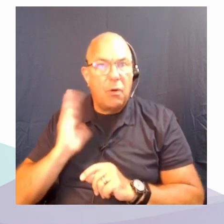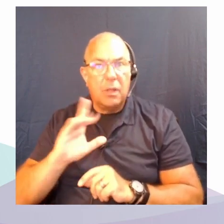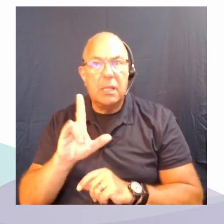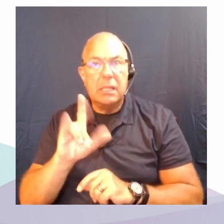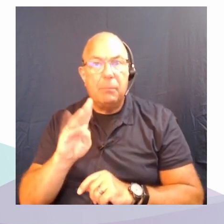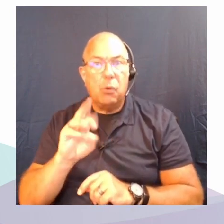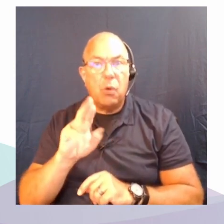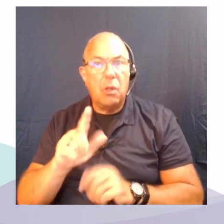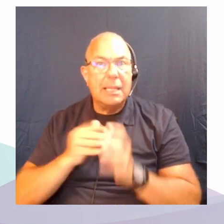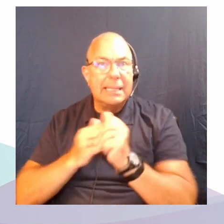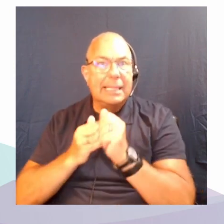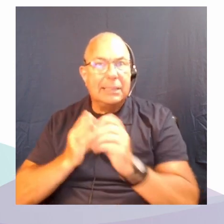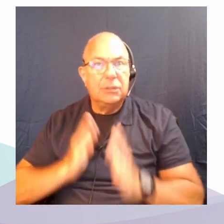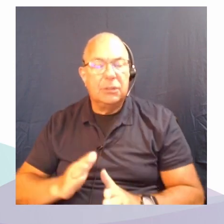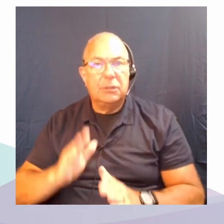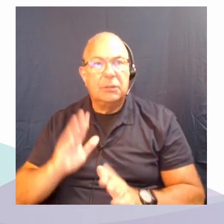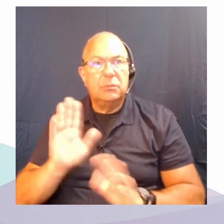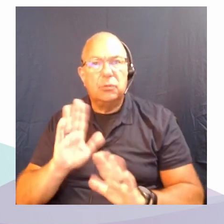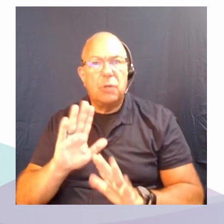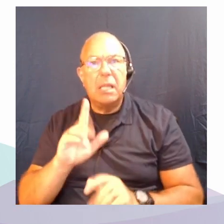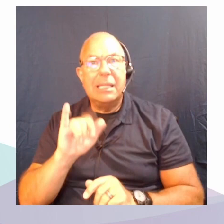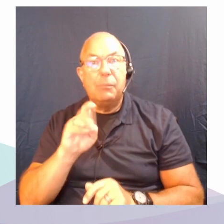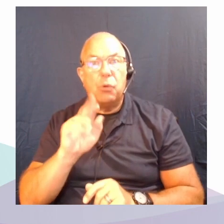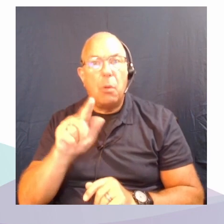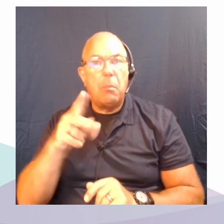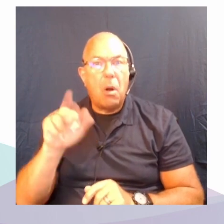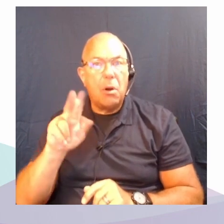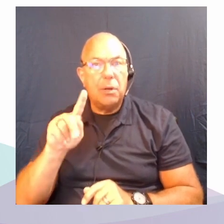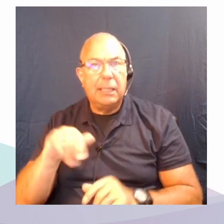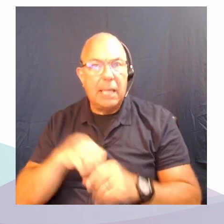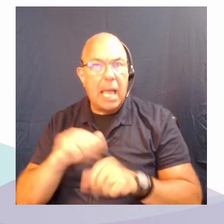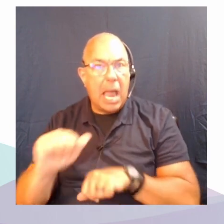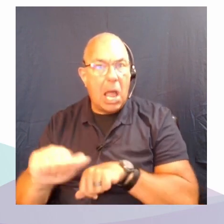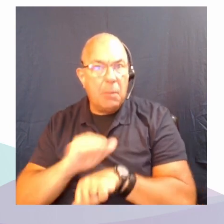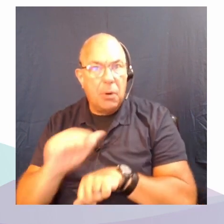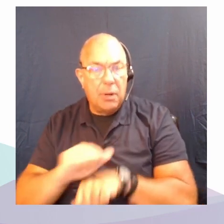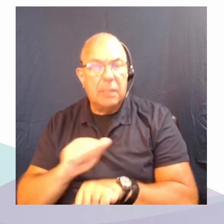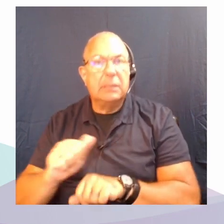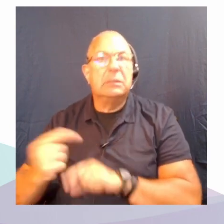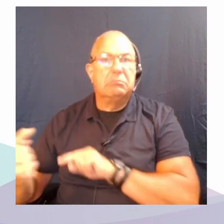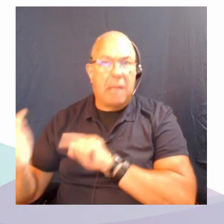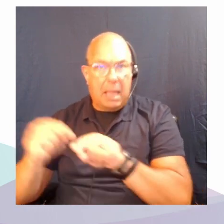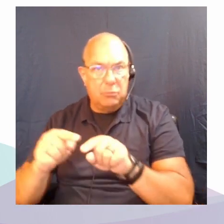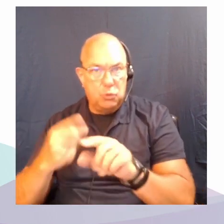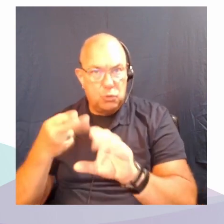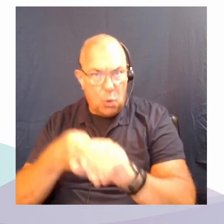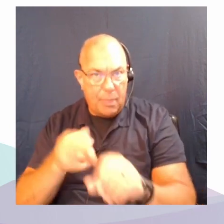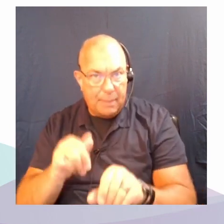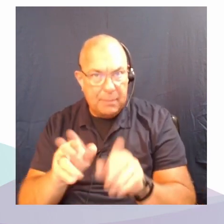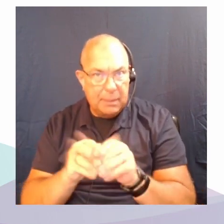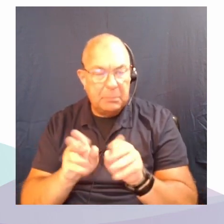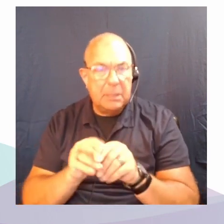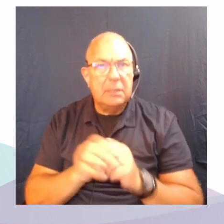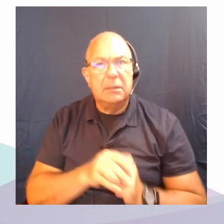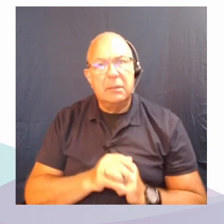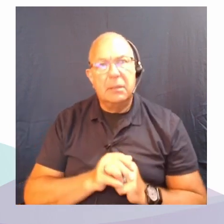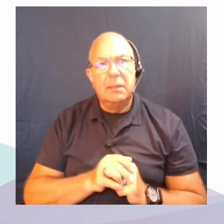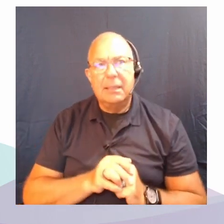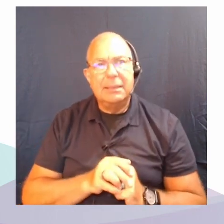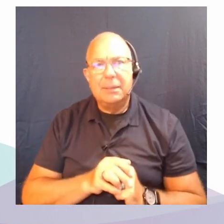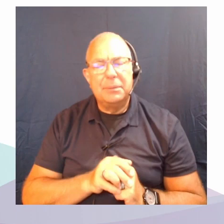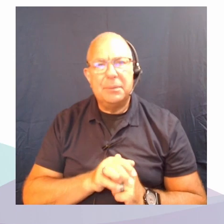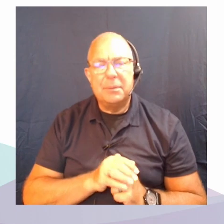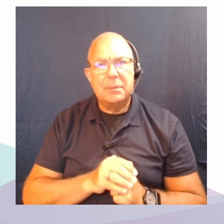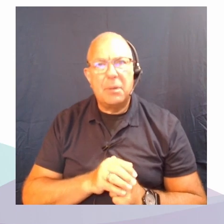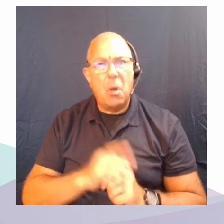sorry the liberal party in Alberta came to work with us that wasn't like what was the point of that project